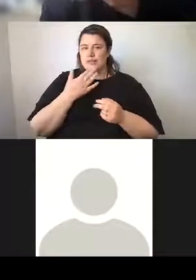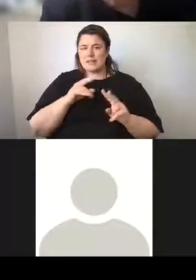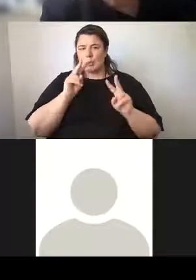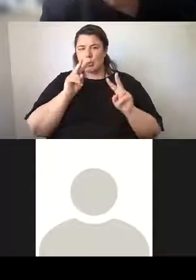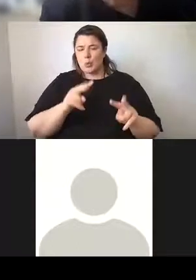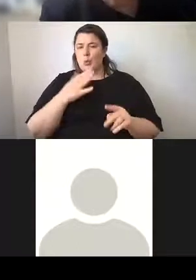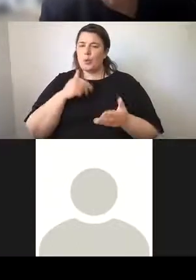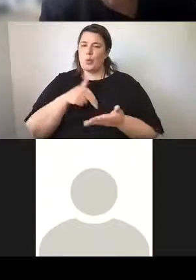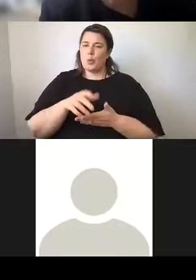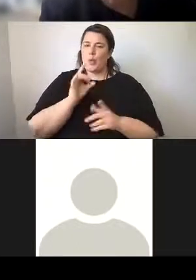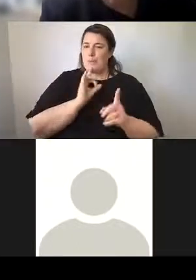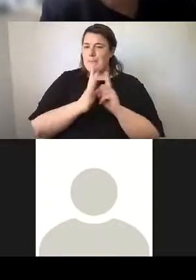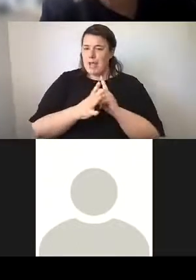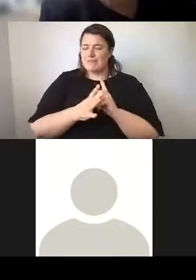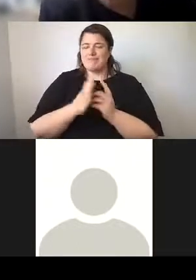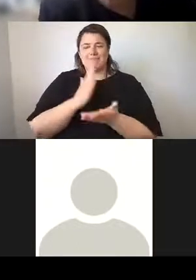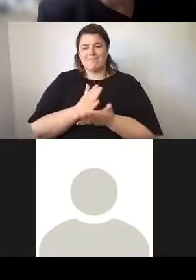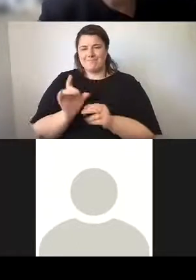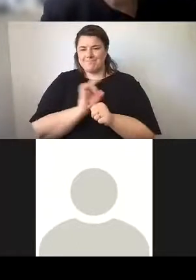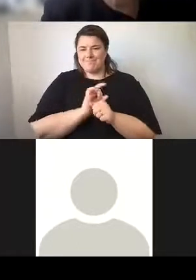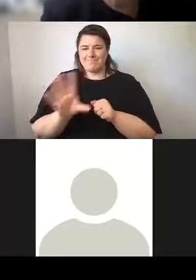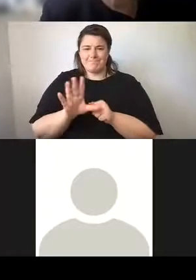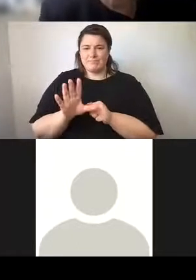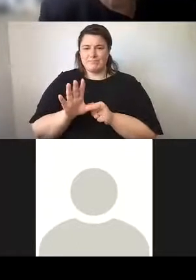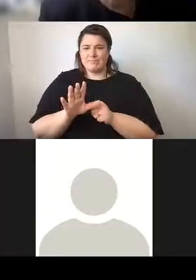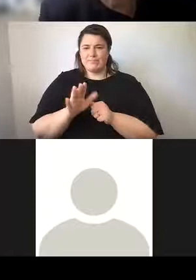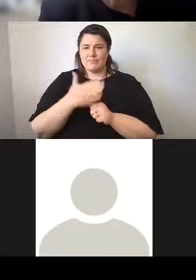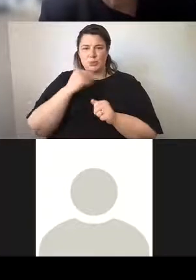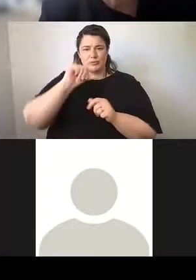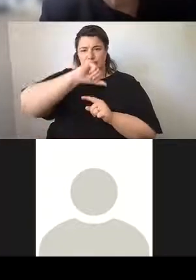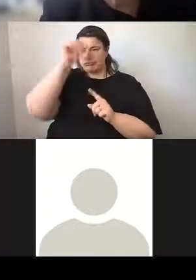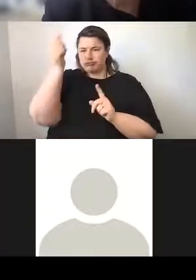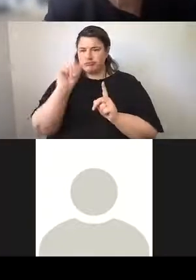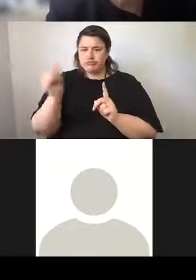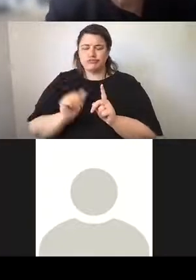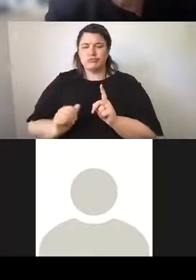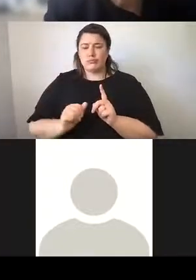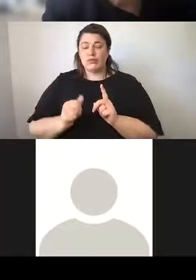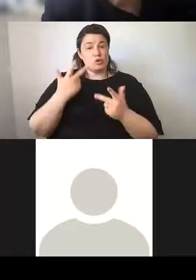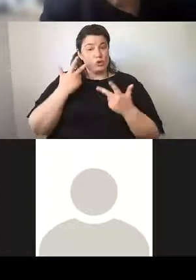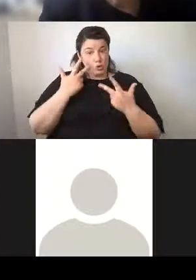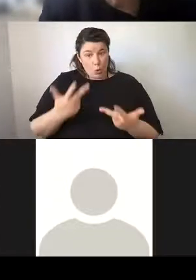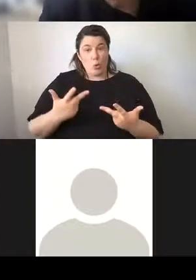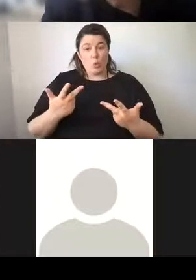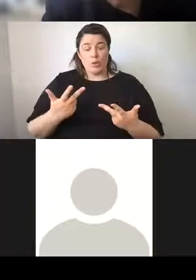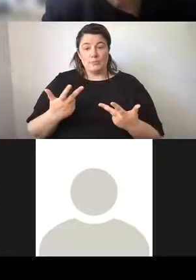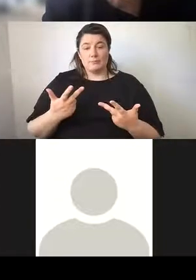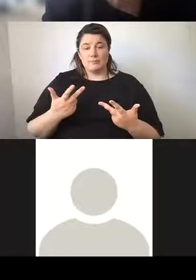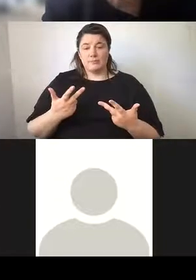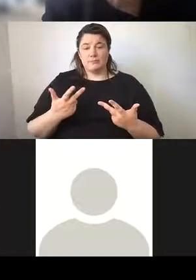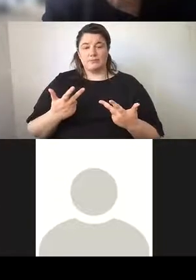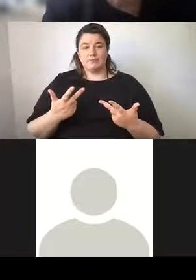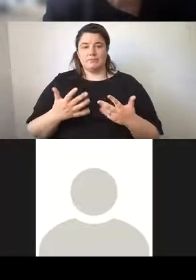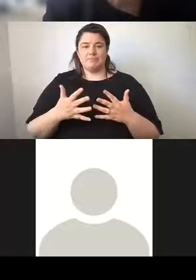these when you walk past. They are fantastic pieces of sculpture that represent, again, the attributes